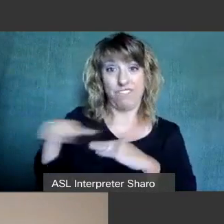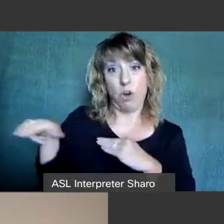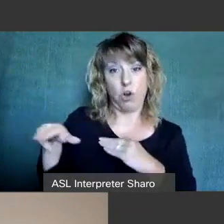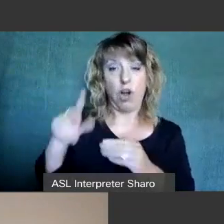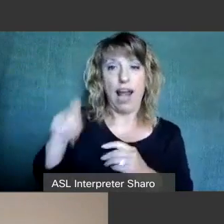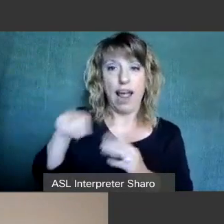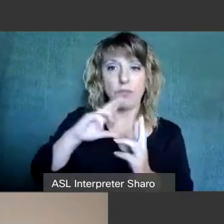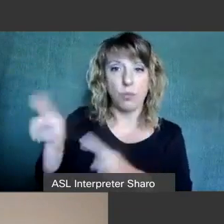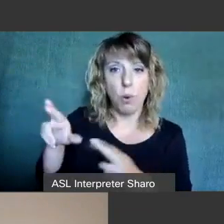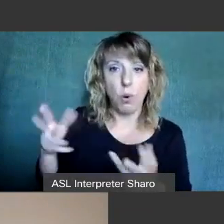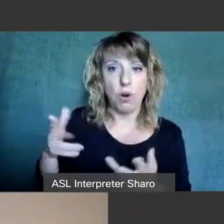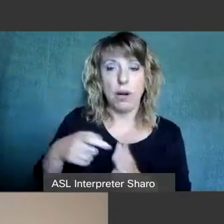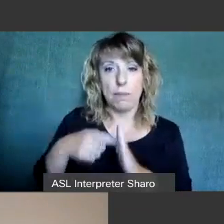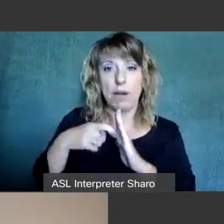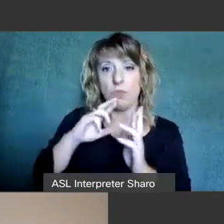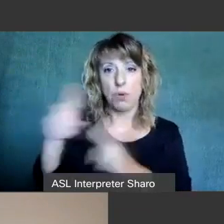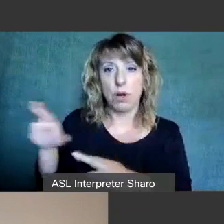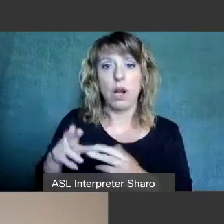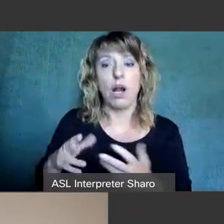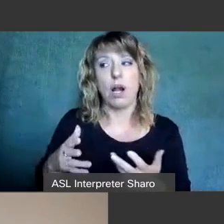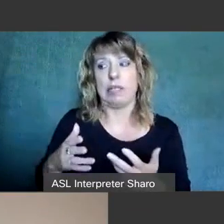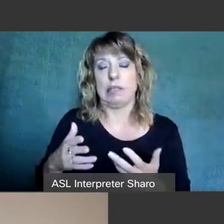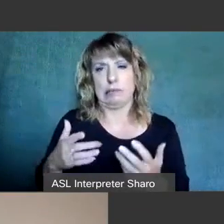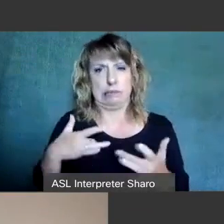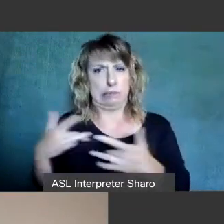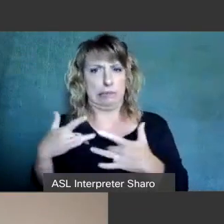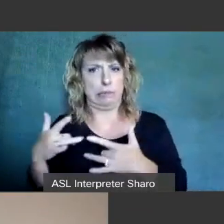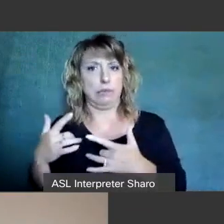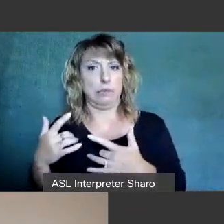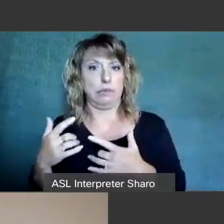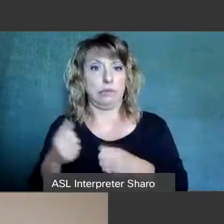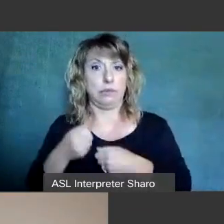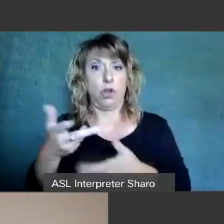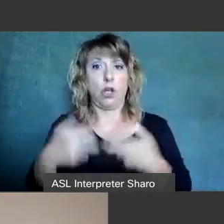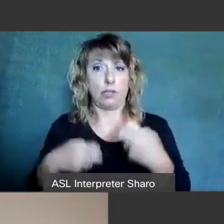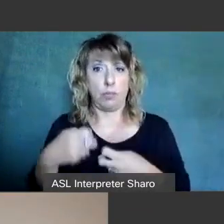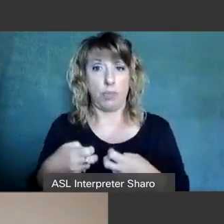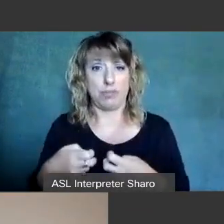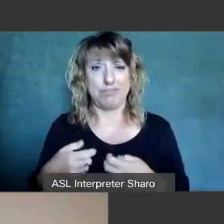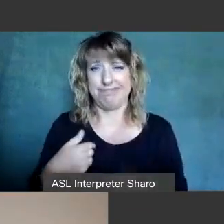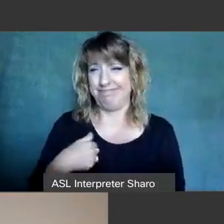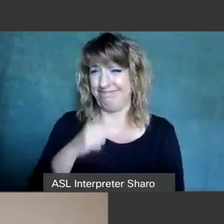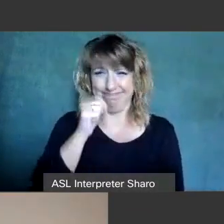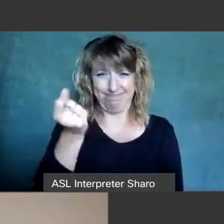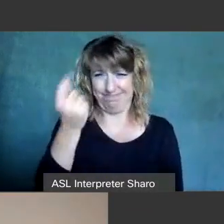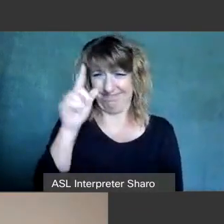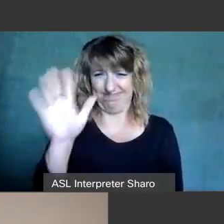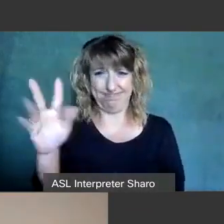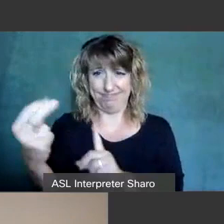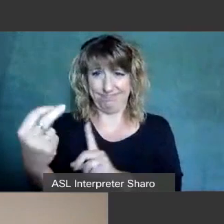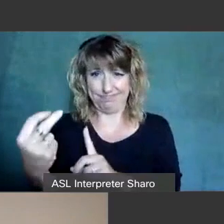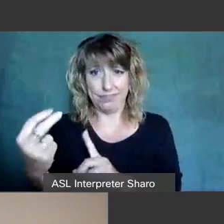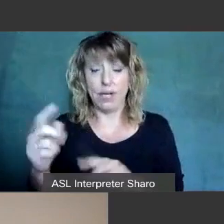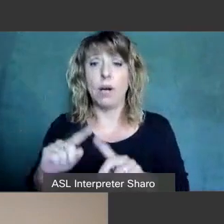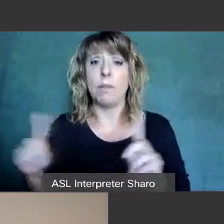report mandatory reportables and they're concerned this could cause problems i i don't understand that rationale and i think